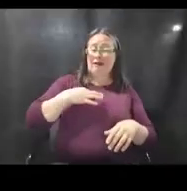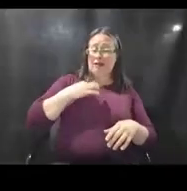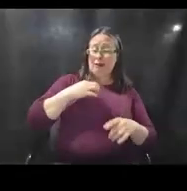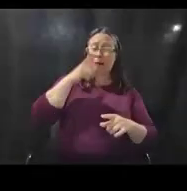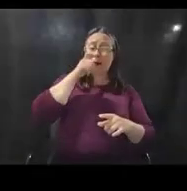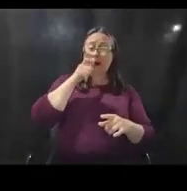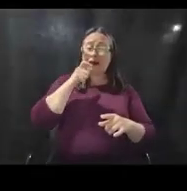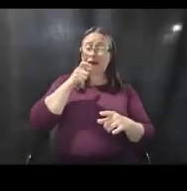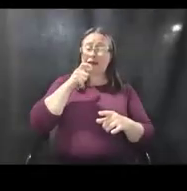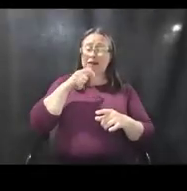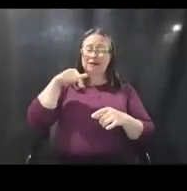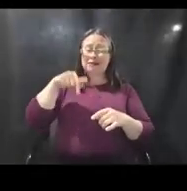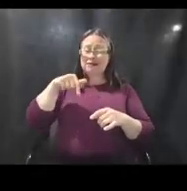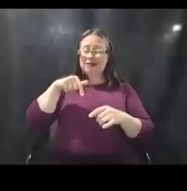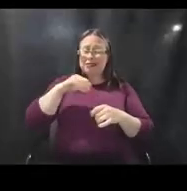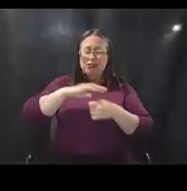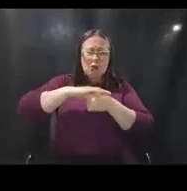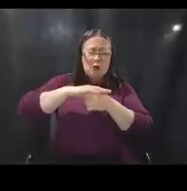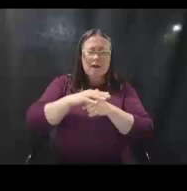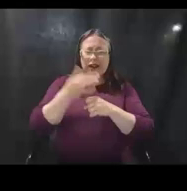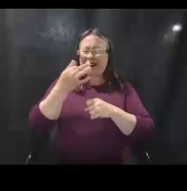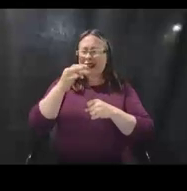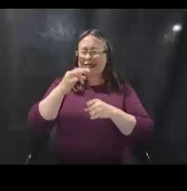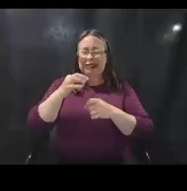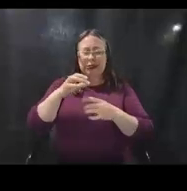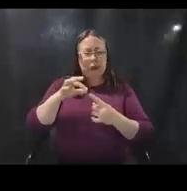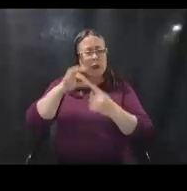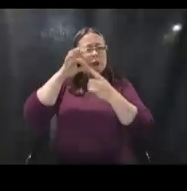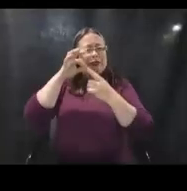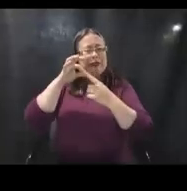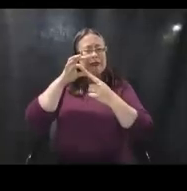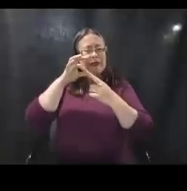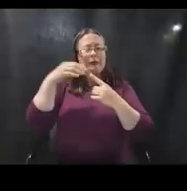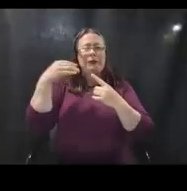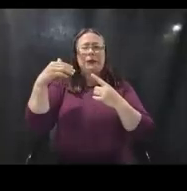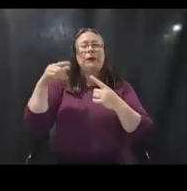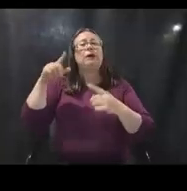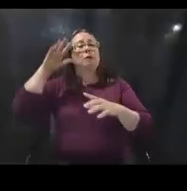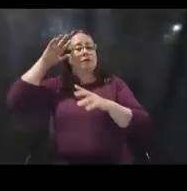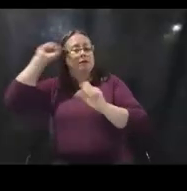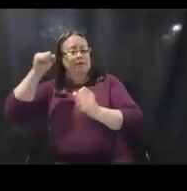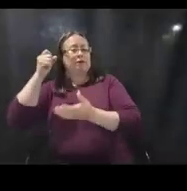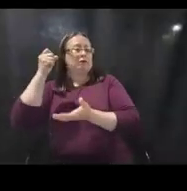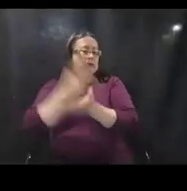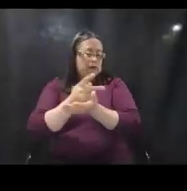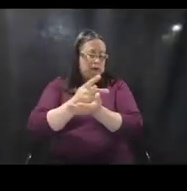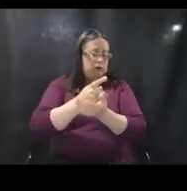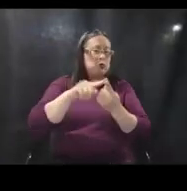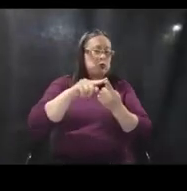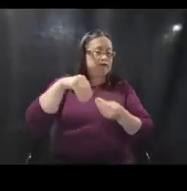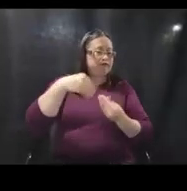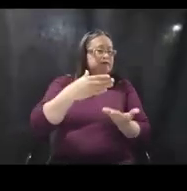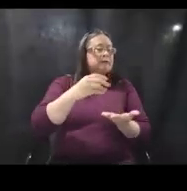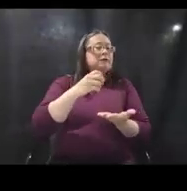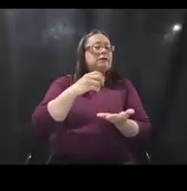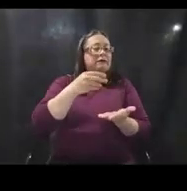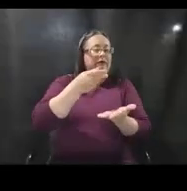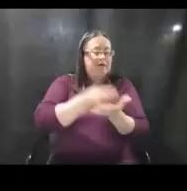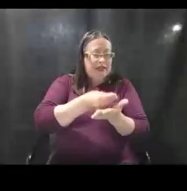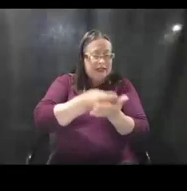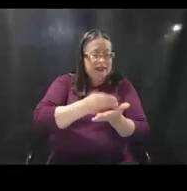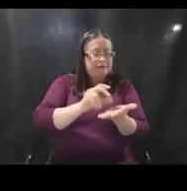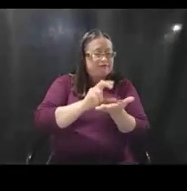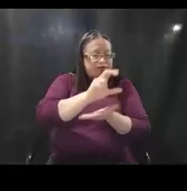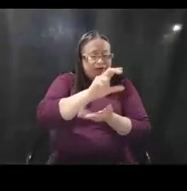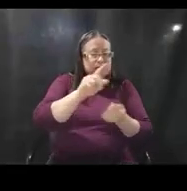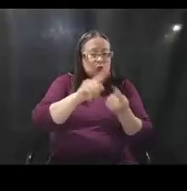challenges we face under COVID-19, the president has authorized public assistance to provide funding, uh, to support reopening and